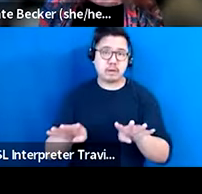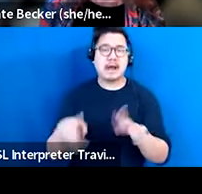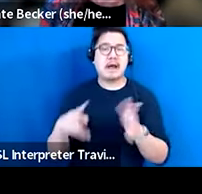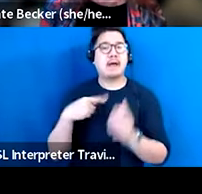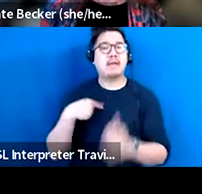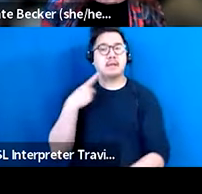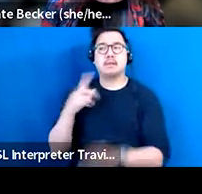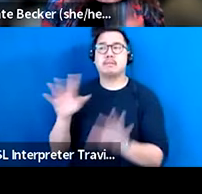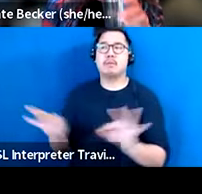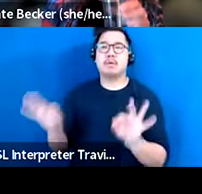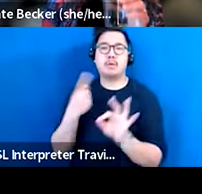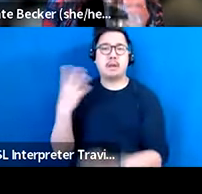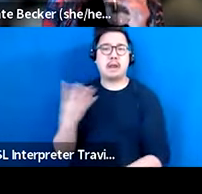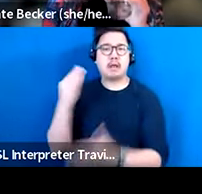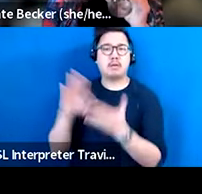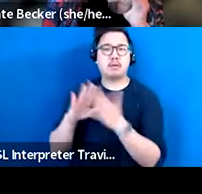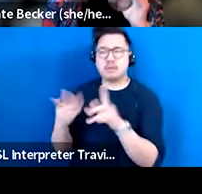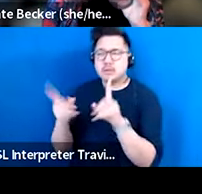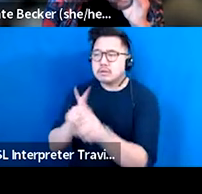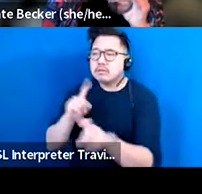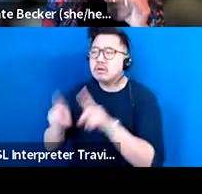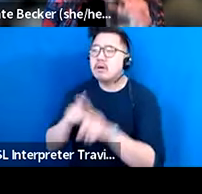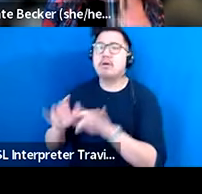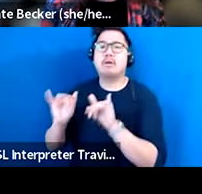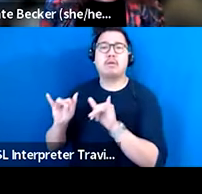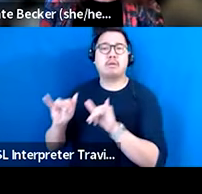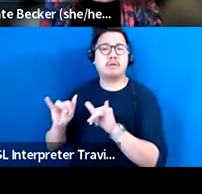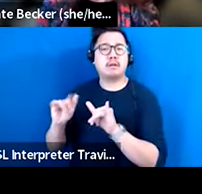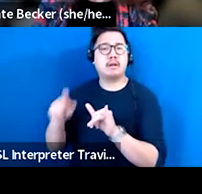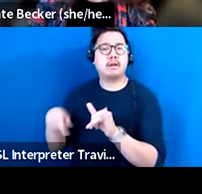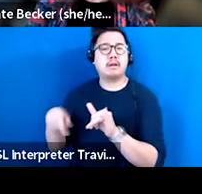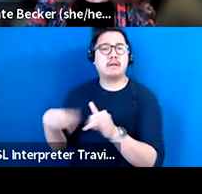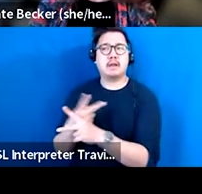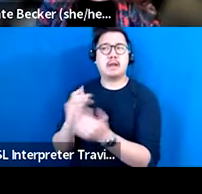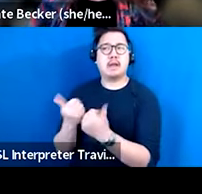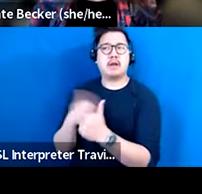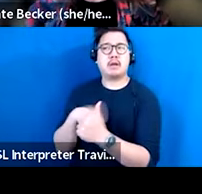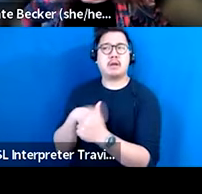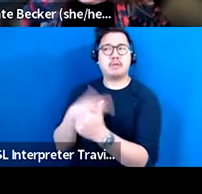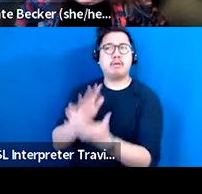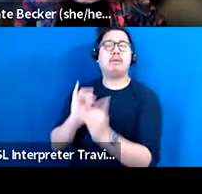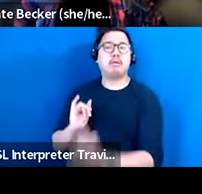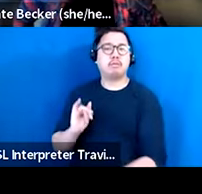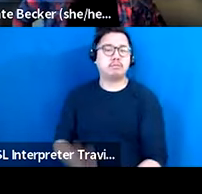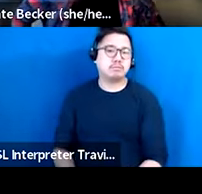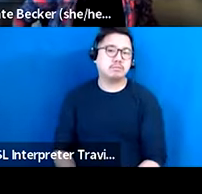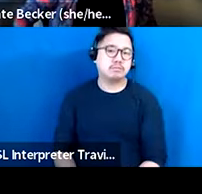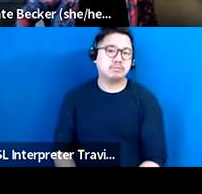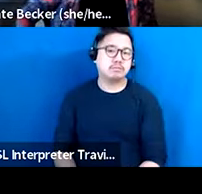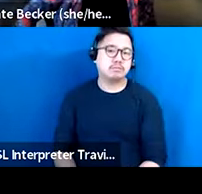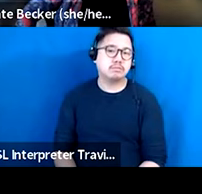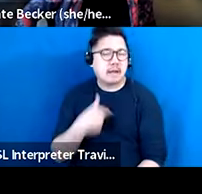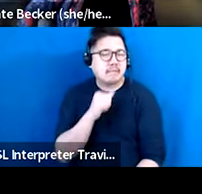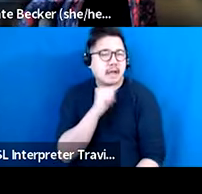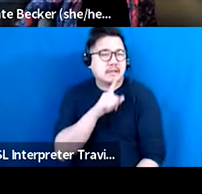question and really confront how we might respond. I'm not sure if that's what you